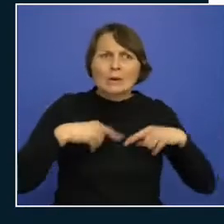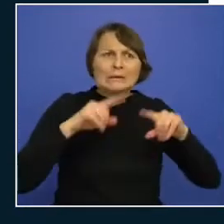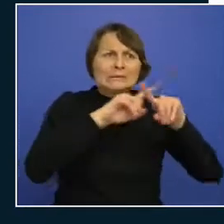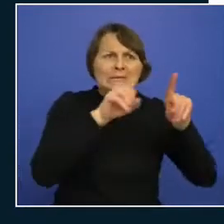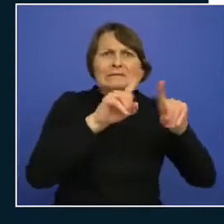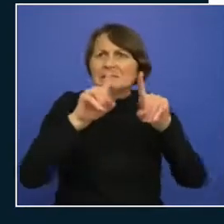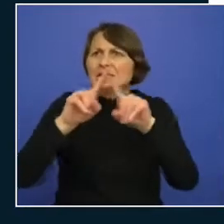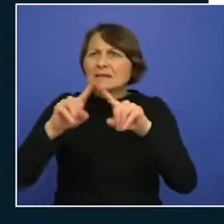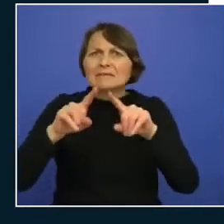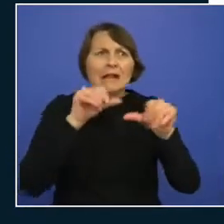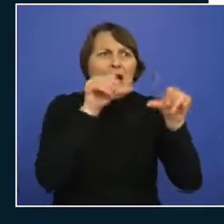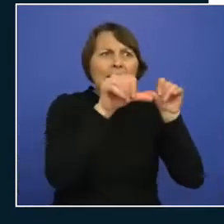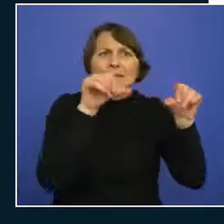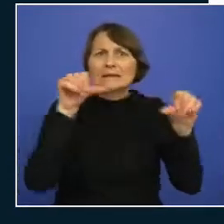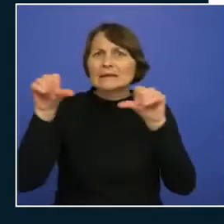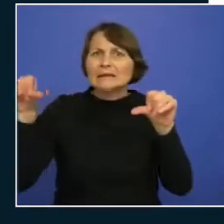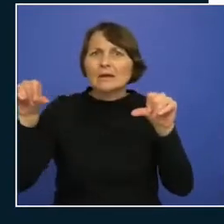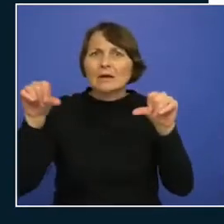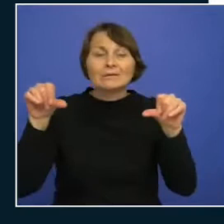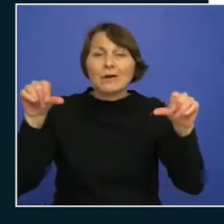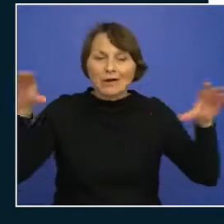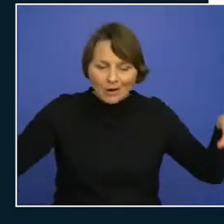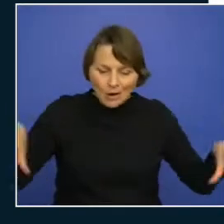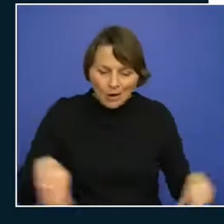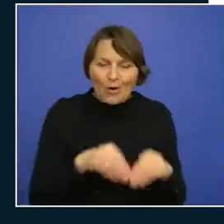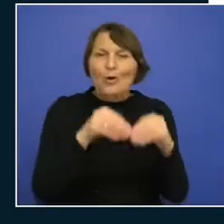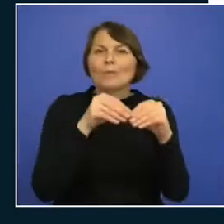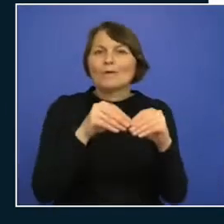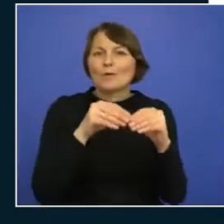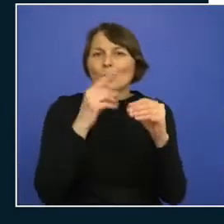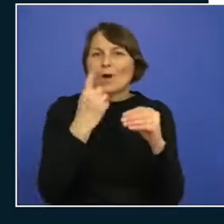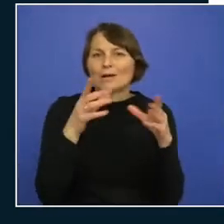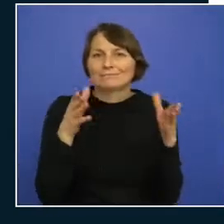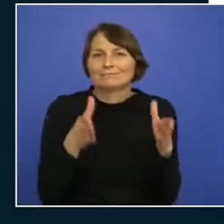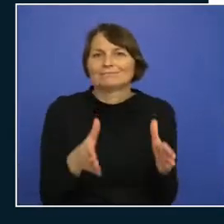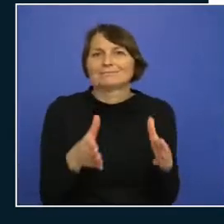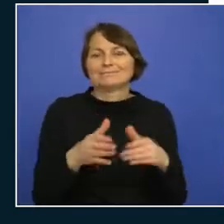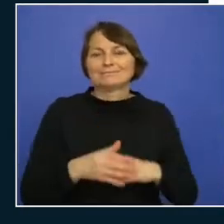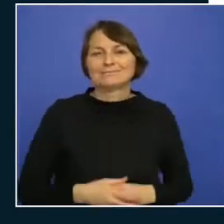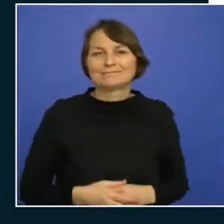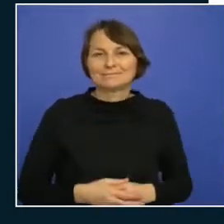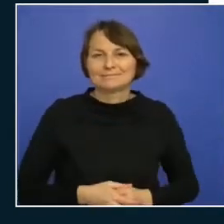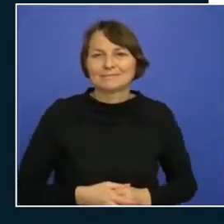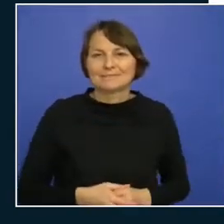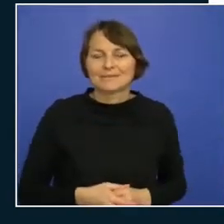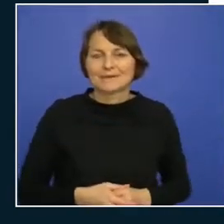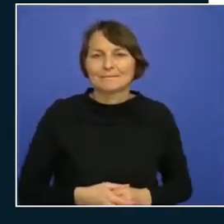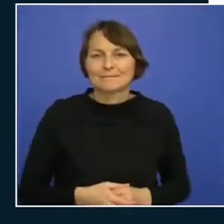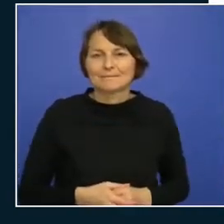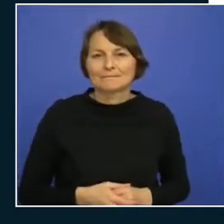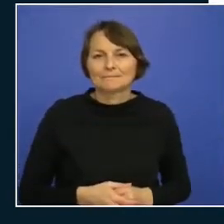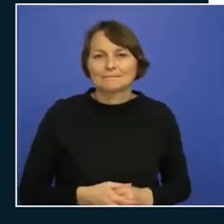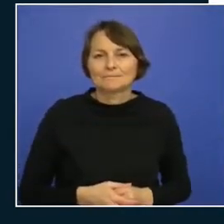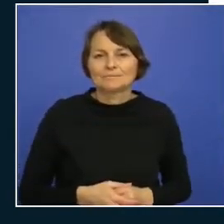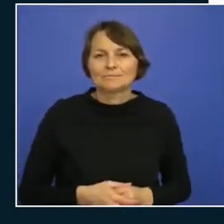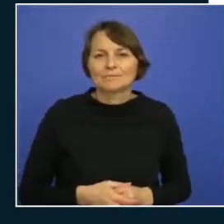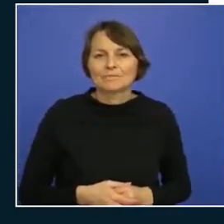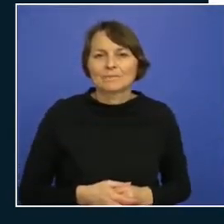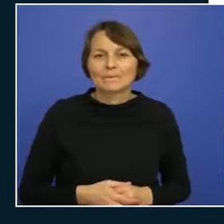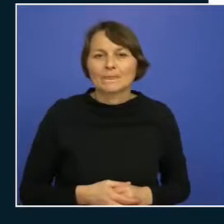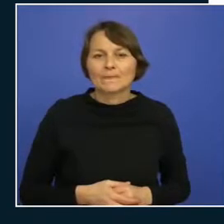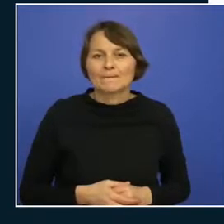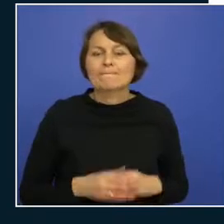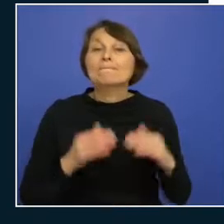different resources if they all belong to the same workload and we're going to look at system assigned managed identity at